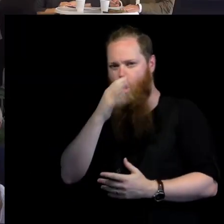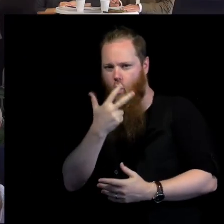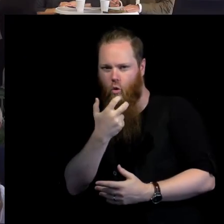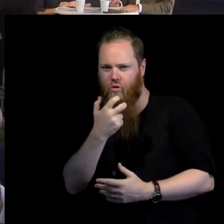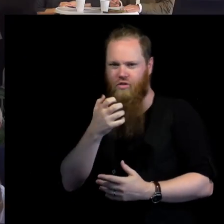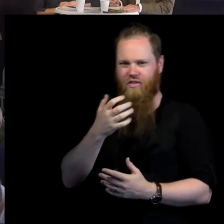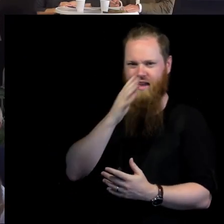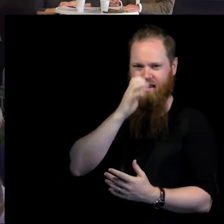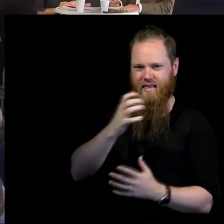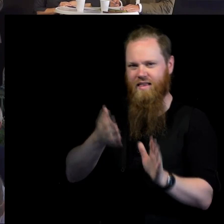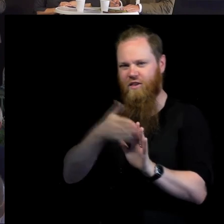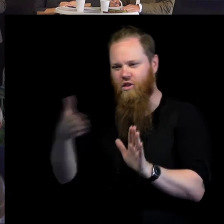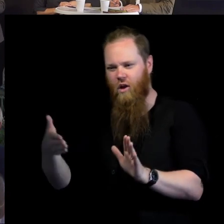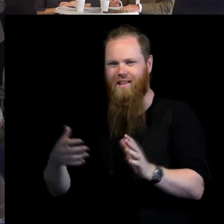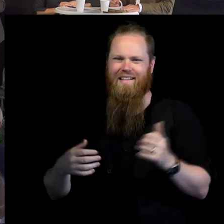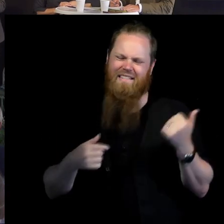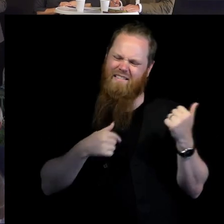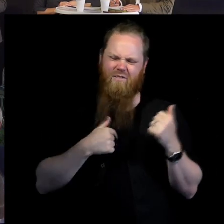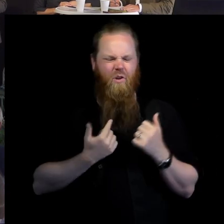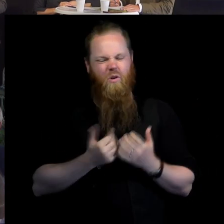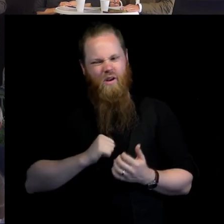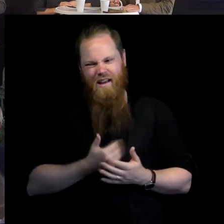I'm not a specialist on International Criminal Court.